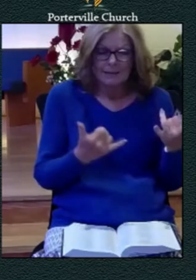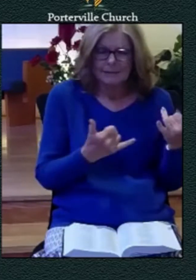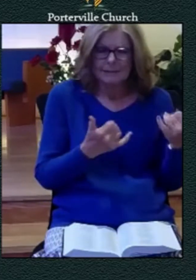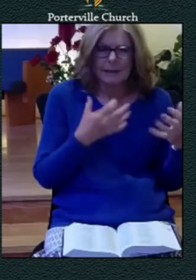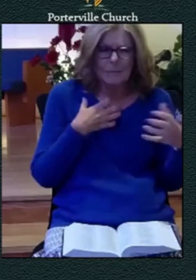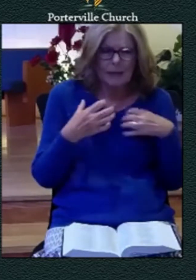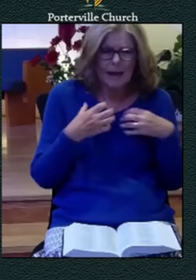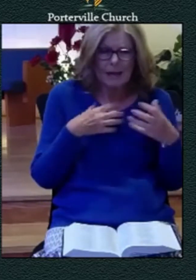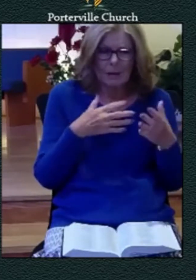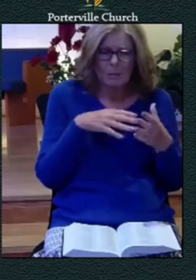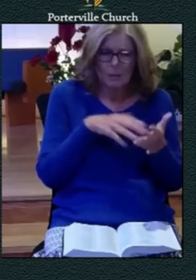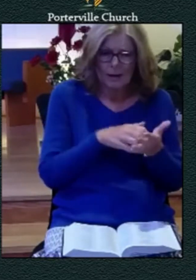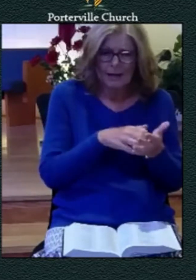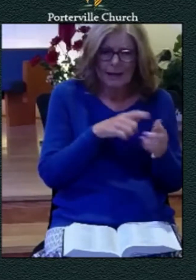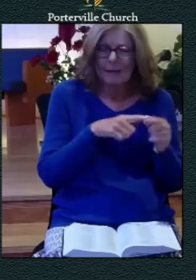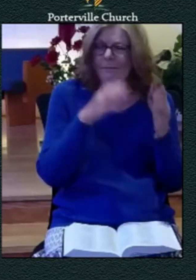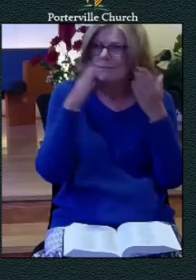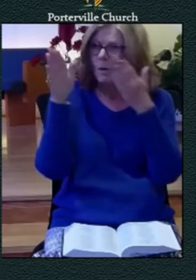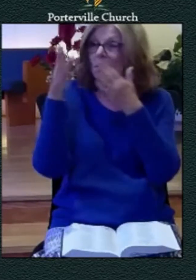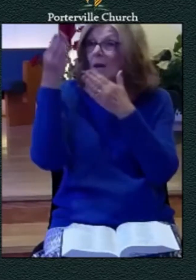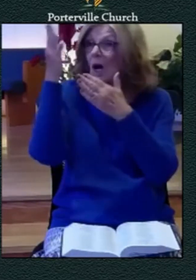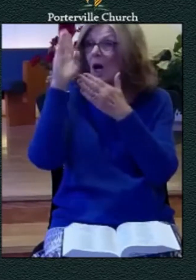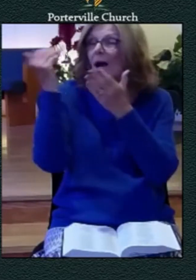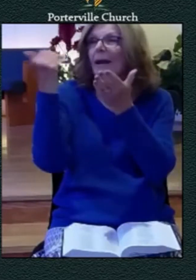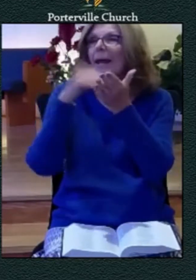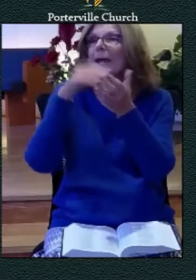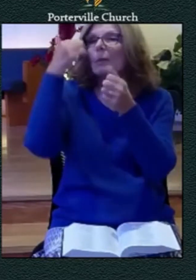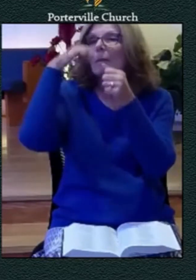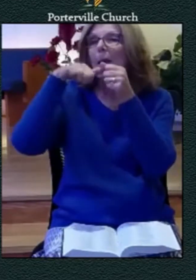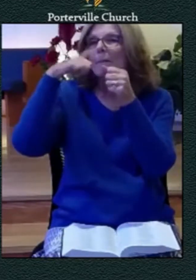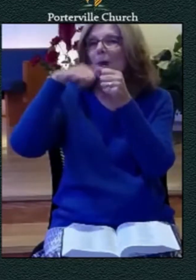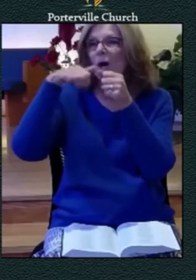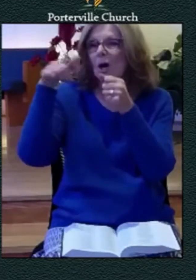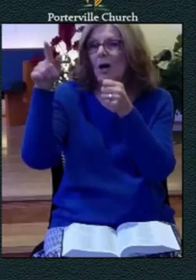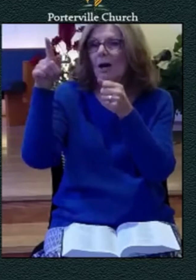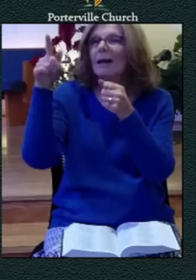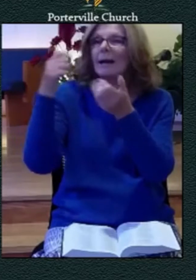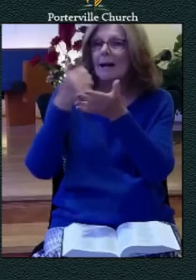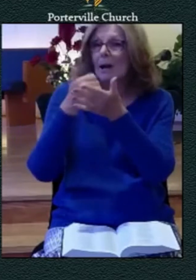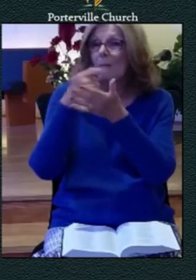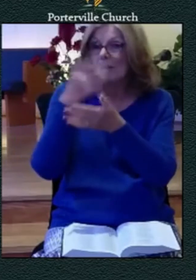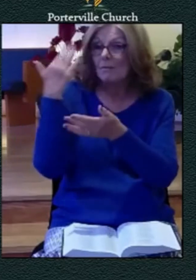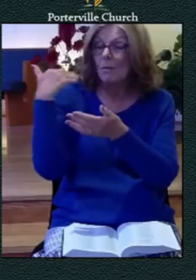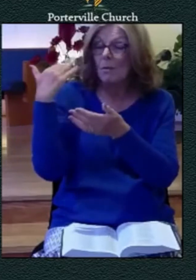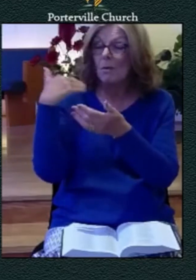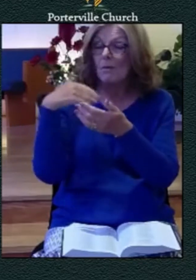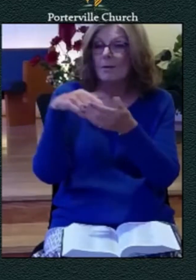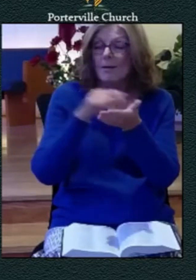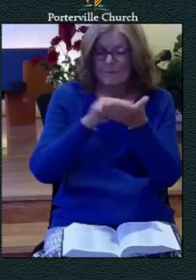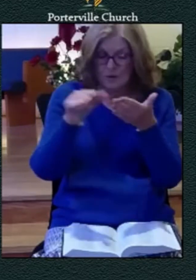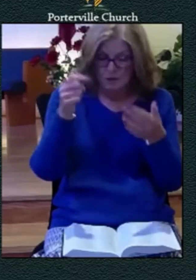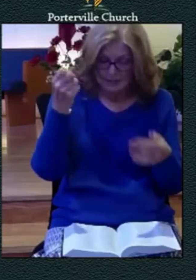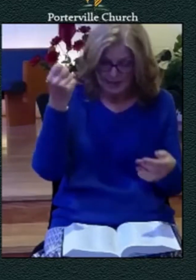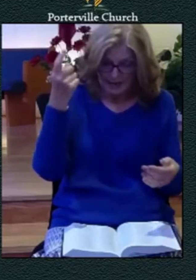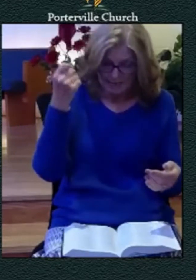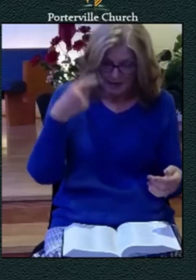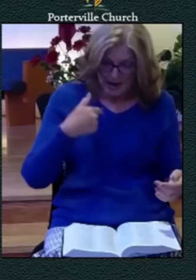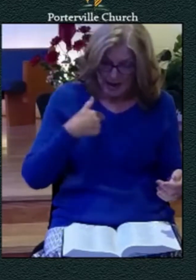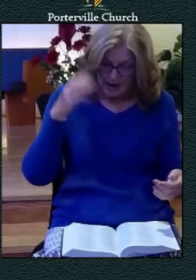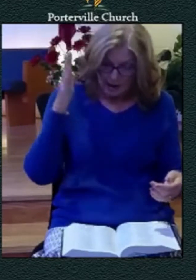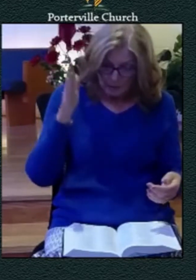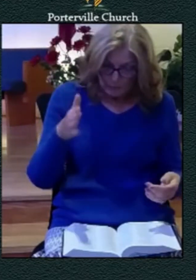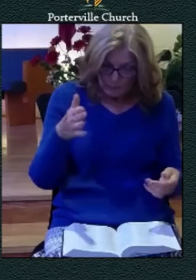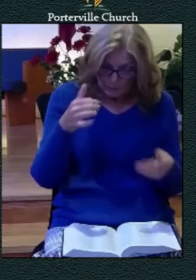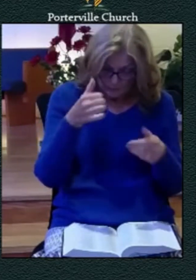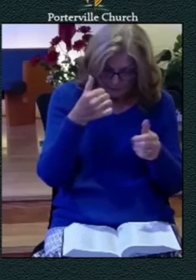god and in the next verses listen to what he says verse 11 i shall remember the deeds